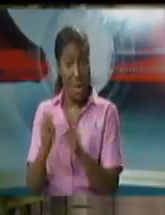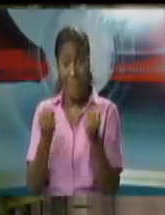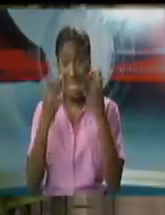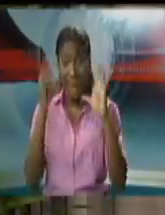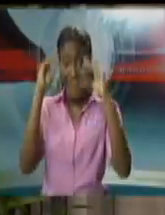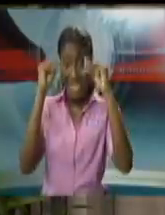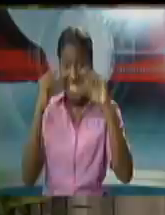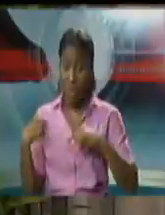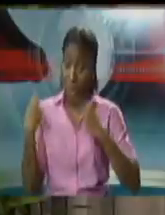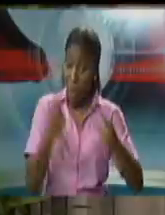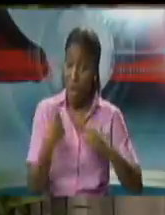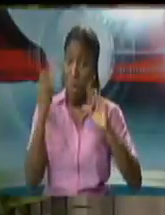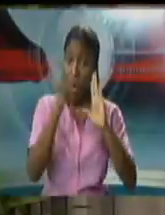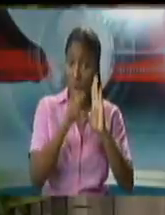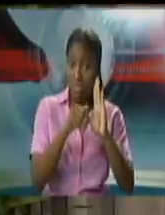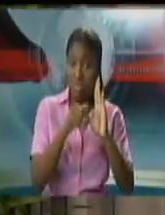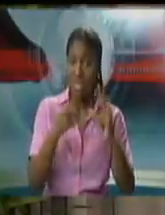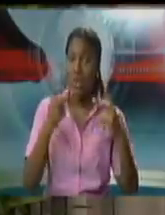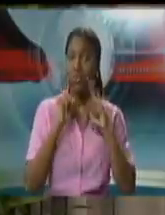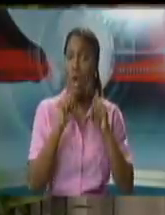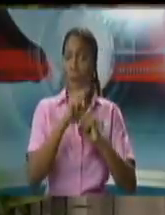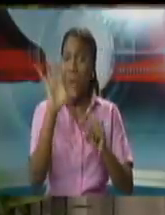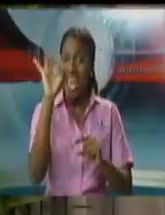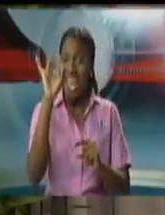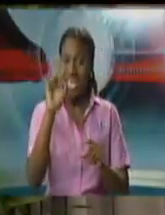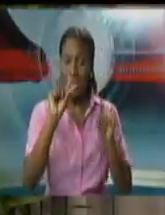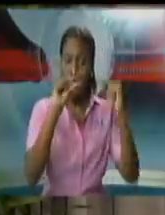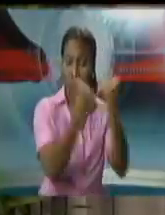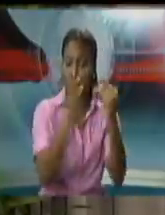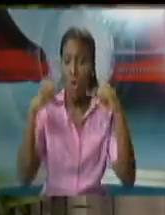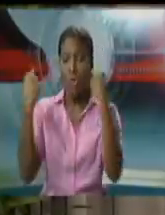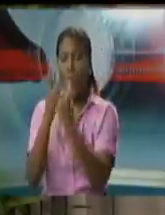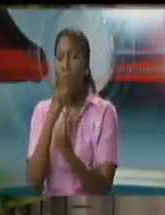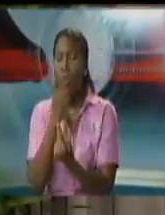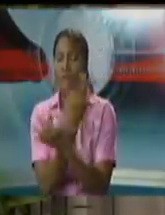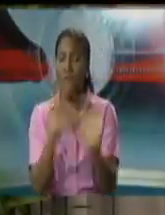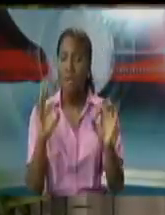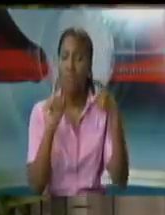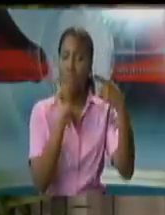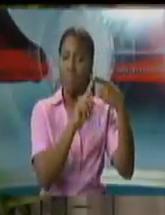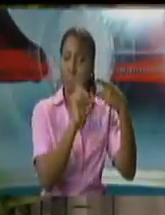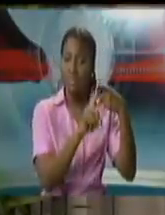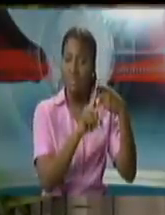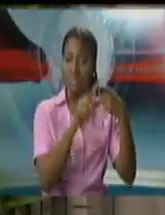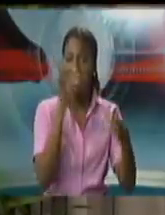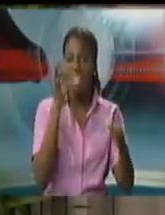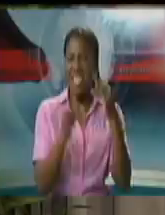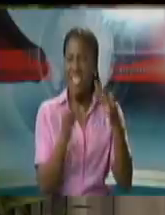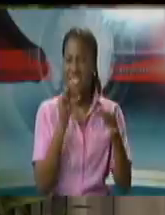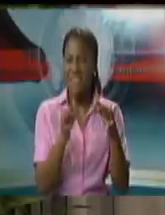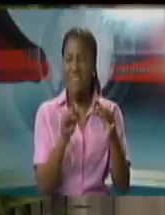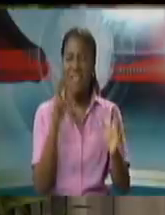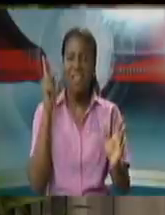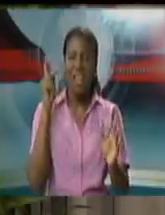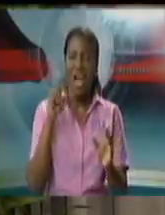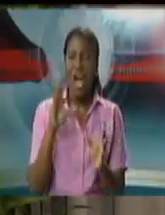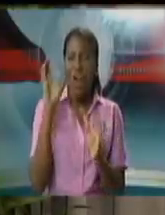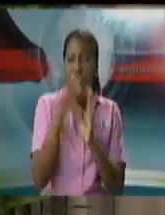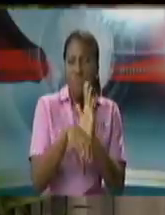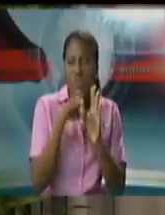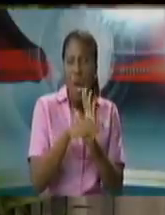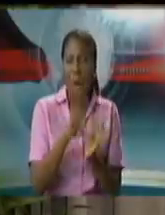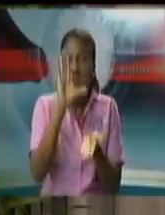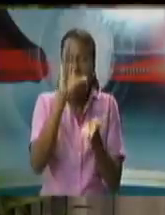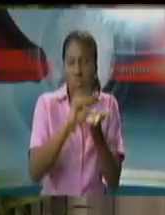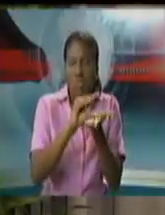court, we looked at eight categories. Category one, persons convicted of summary offenses. For that, we